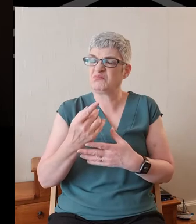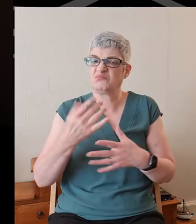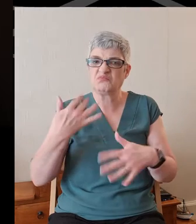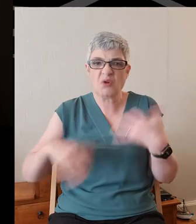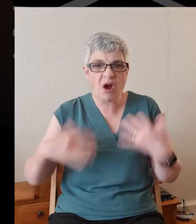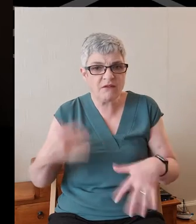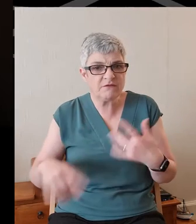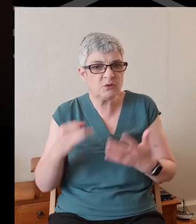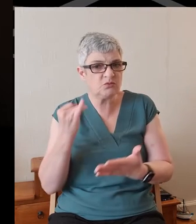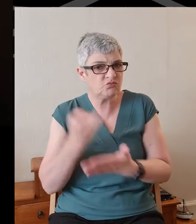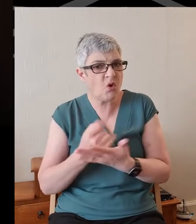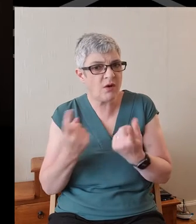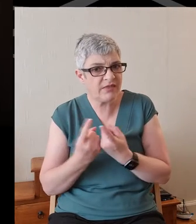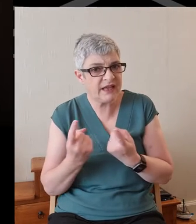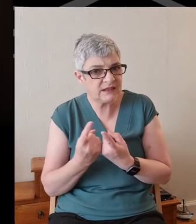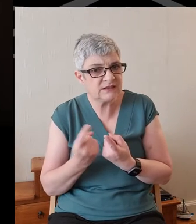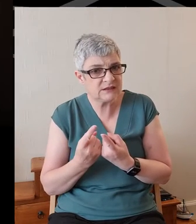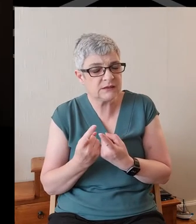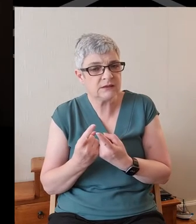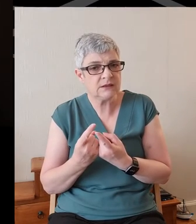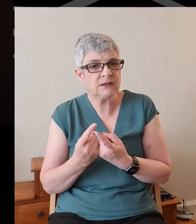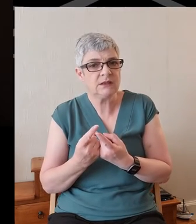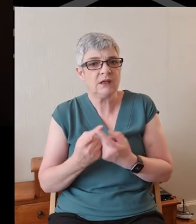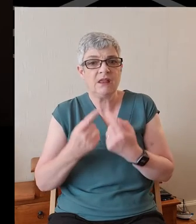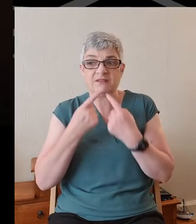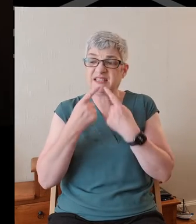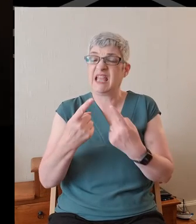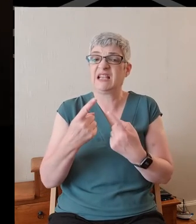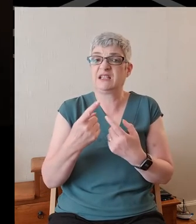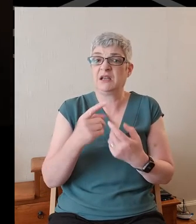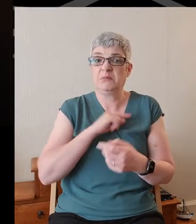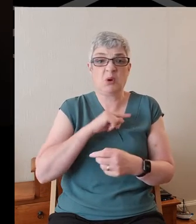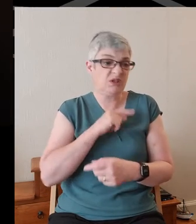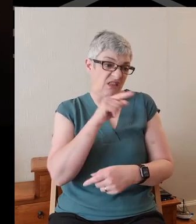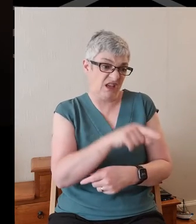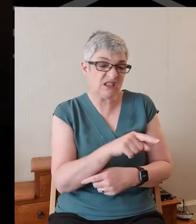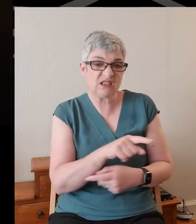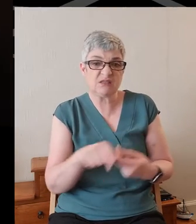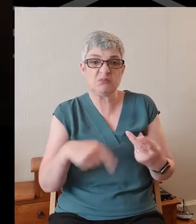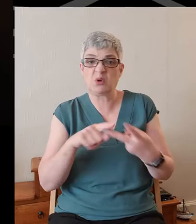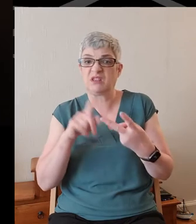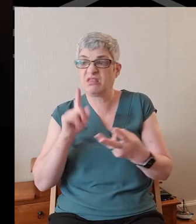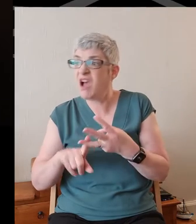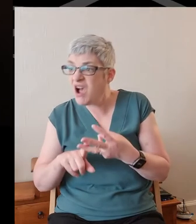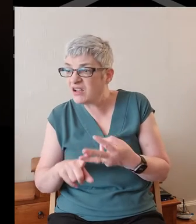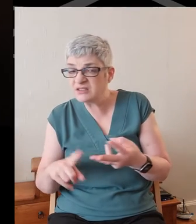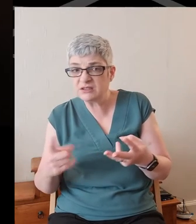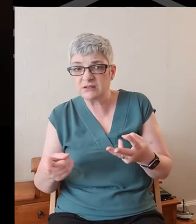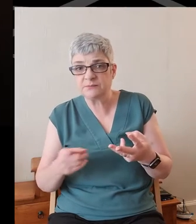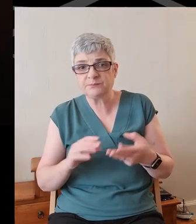wrong. They've spoken out and said, it's because of this or because of that.